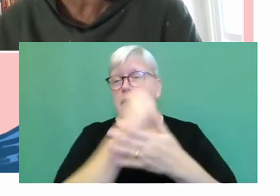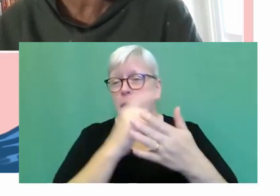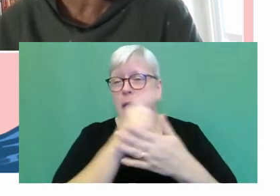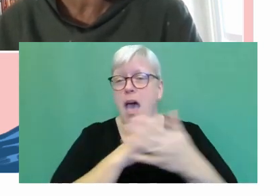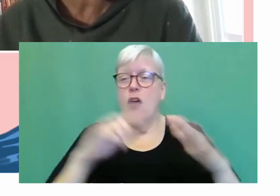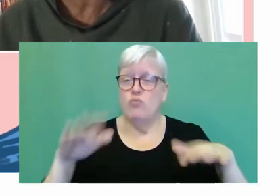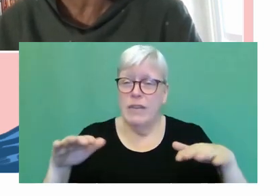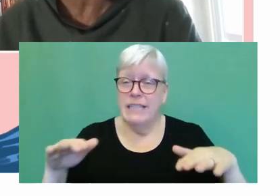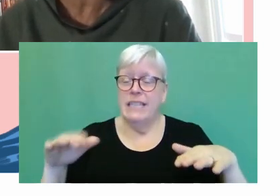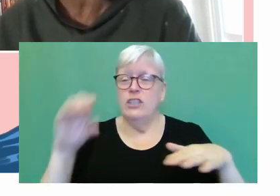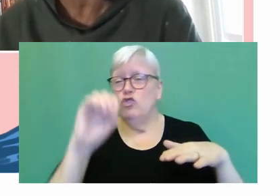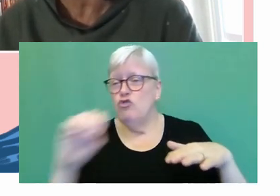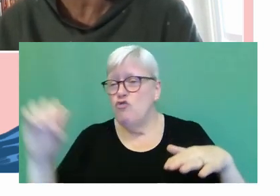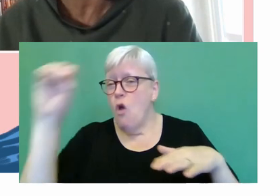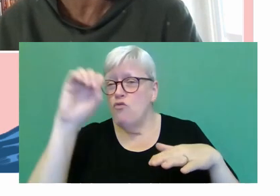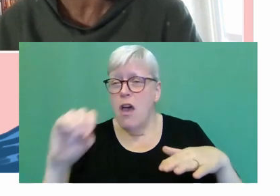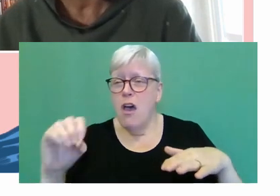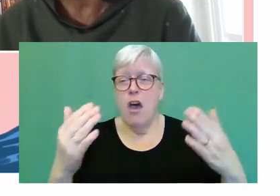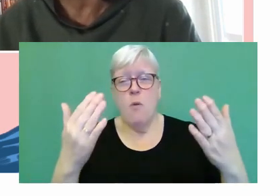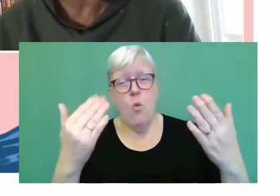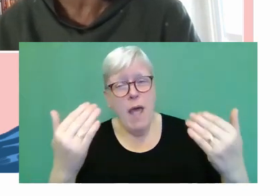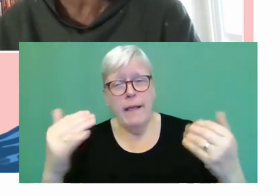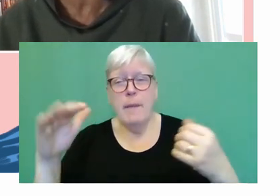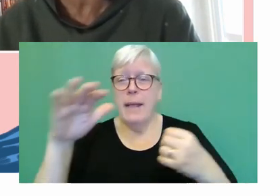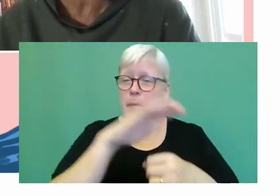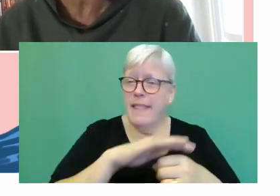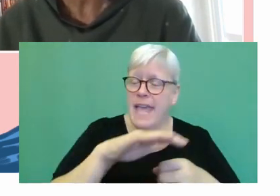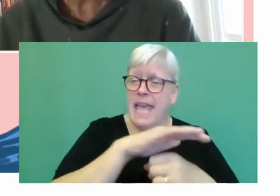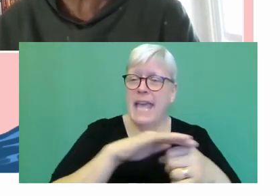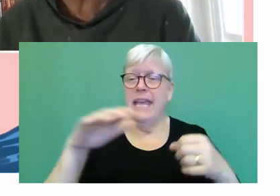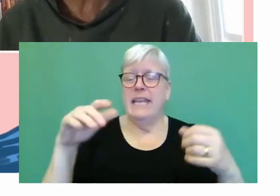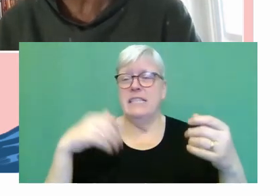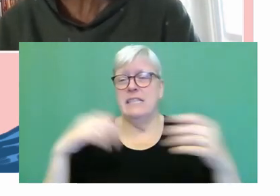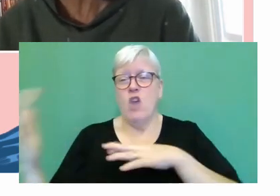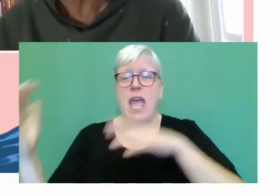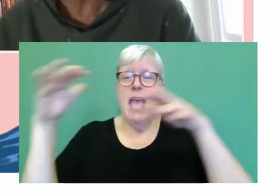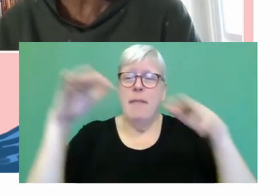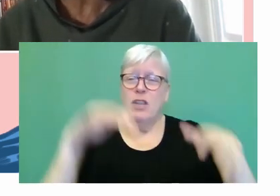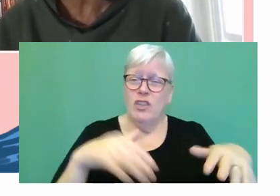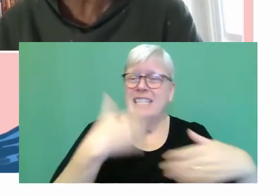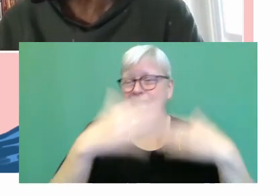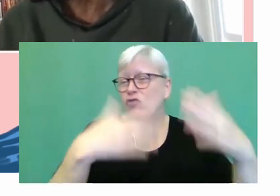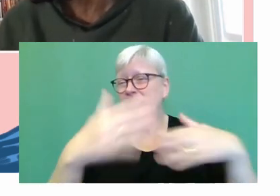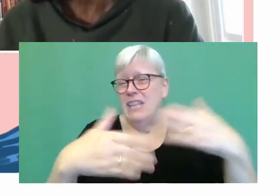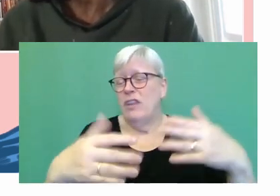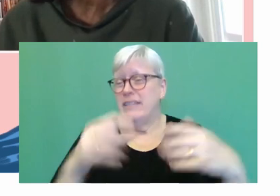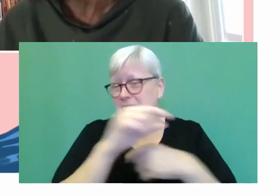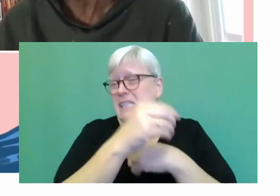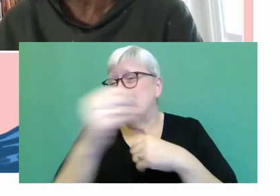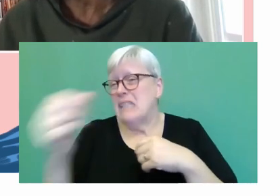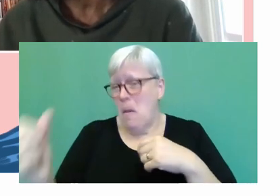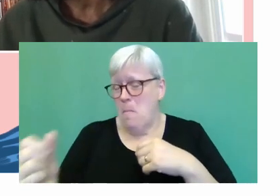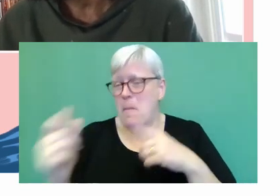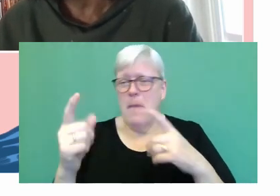whether it was welcoming place for immigrants or not. So, so, you know, a little bit of that feeds through, but I would say it's quite